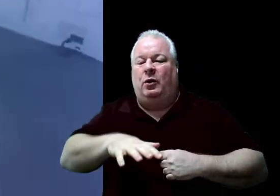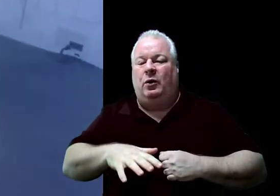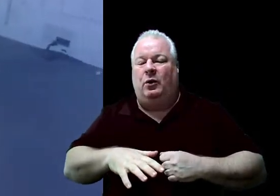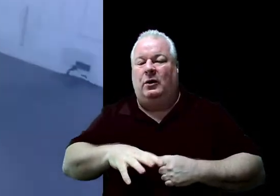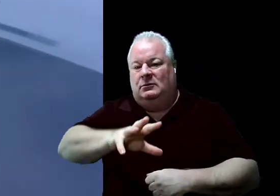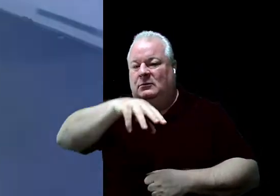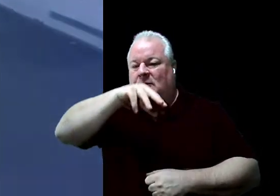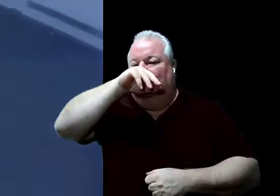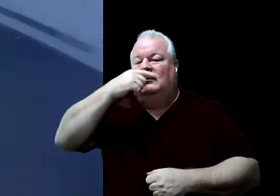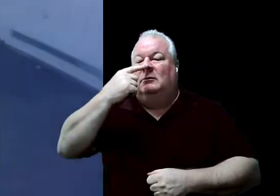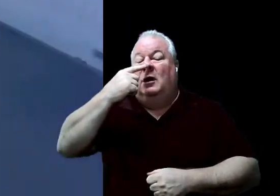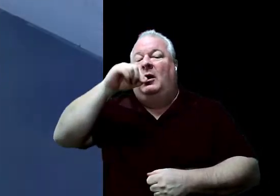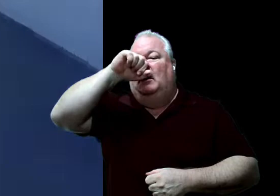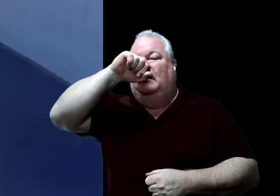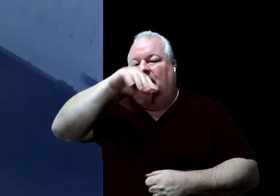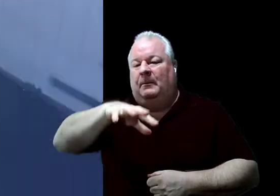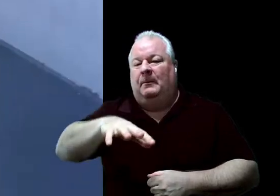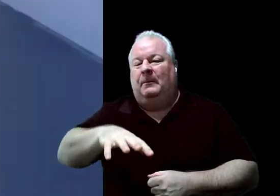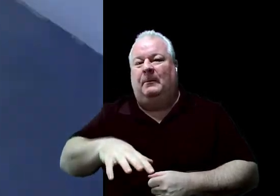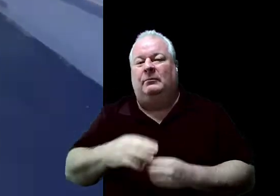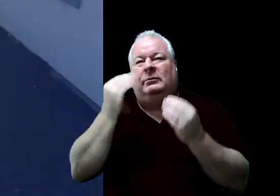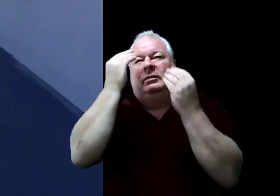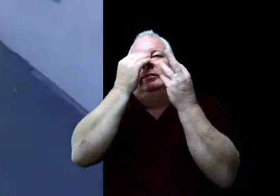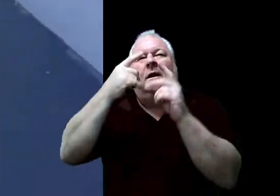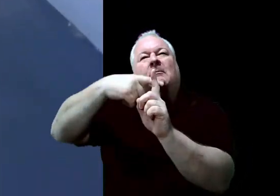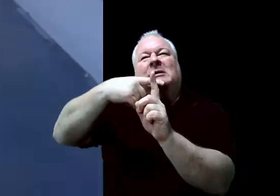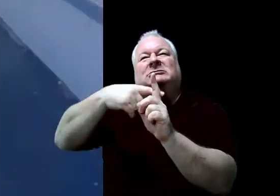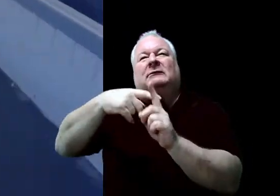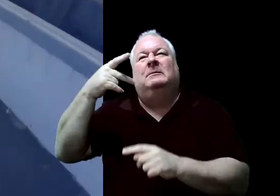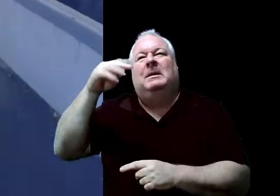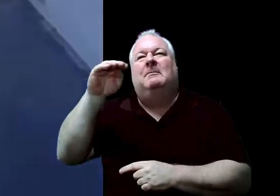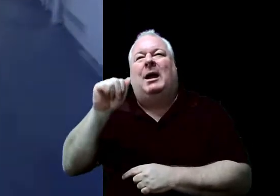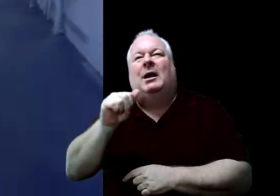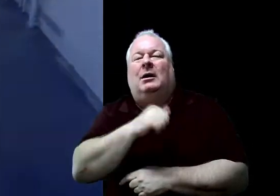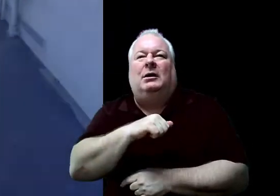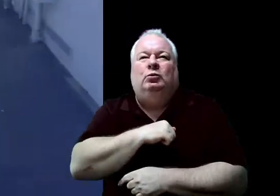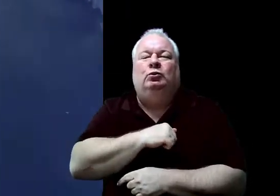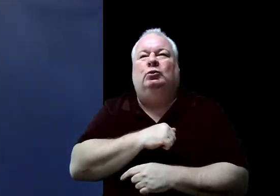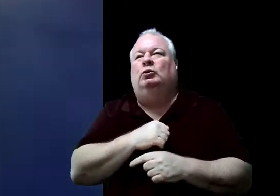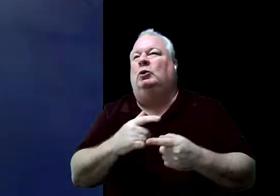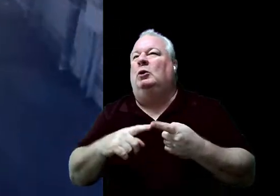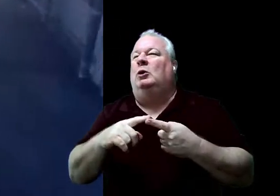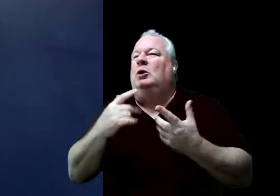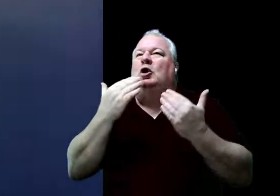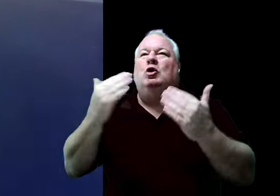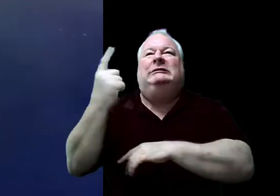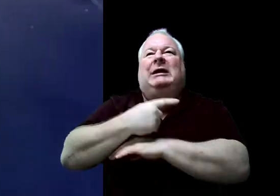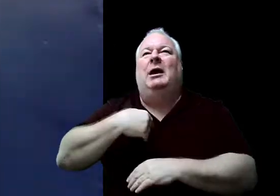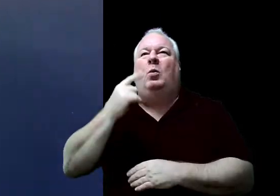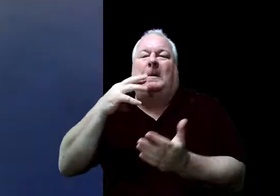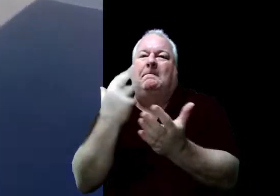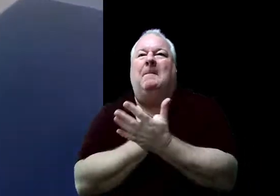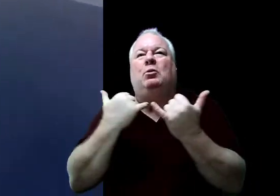Thinking about what a great day you're going to have. Thinking about how long it's been since you've been here at your school.